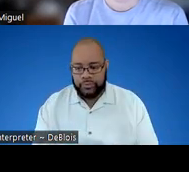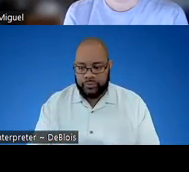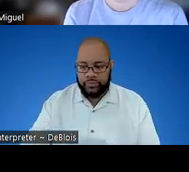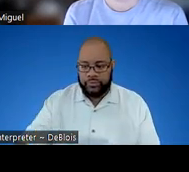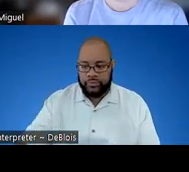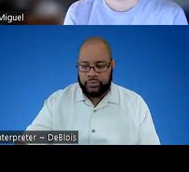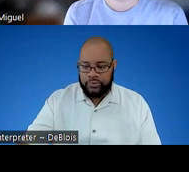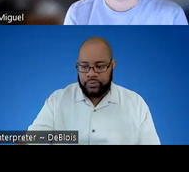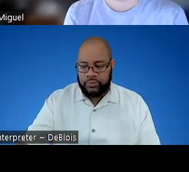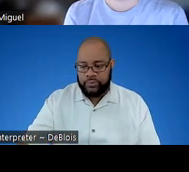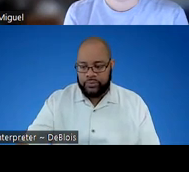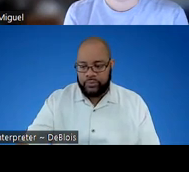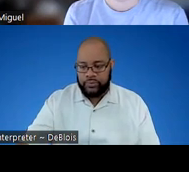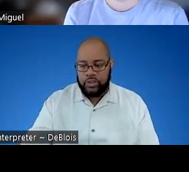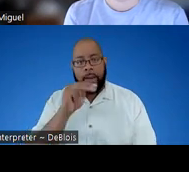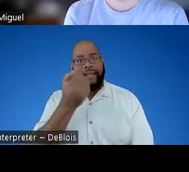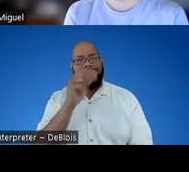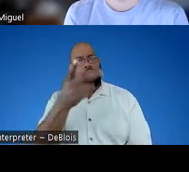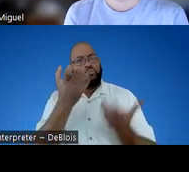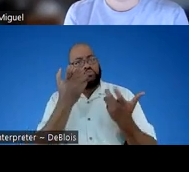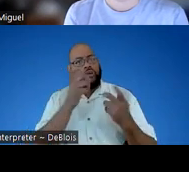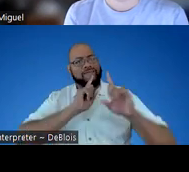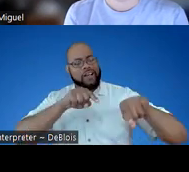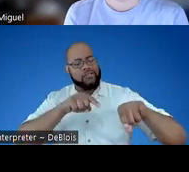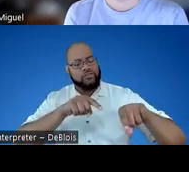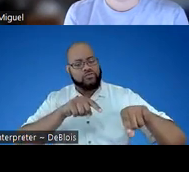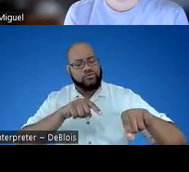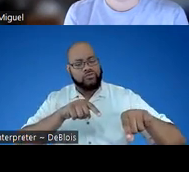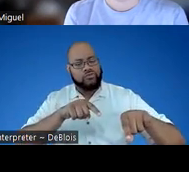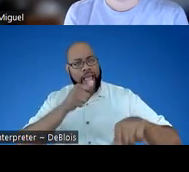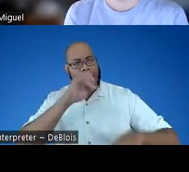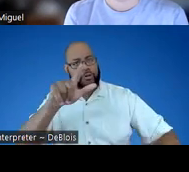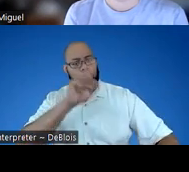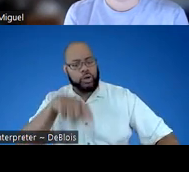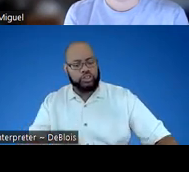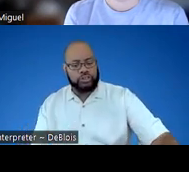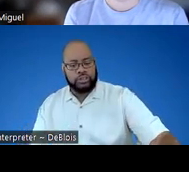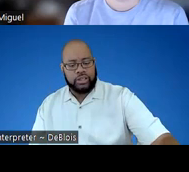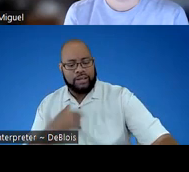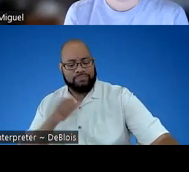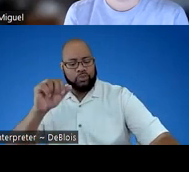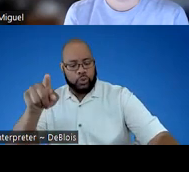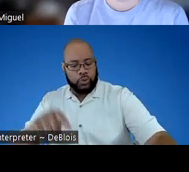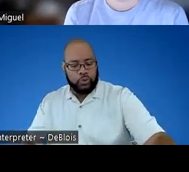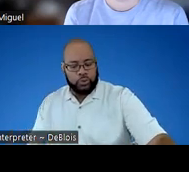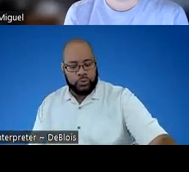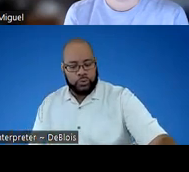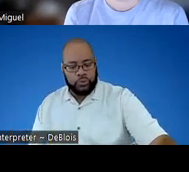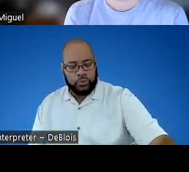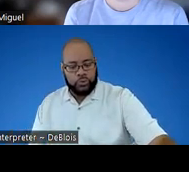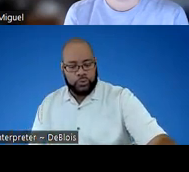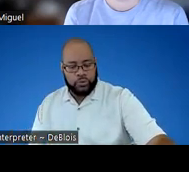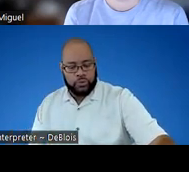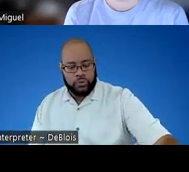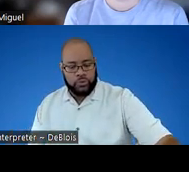And I saw, Megan, that you wanted to answer April's questions. So I'll pass this back to you. Thanks, Wendy.